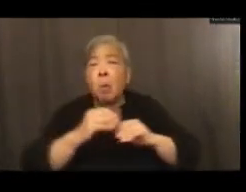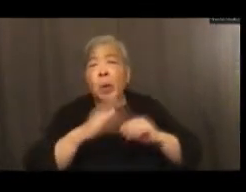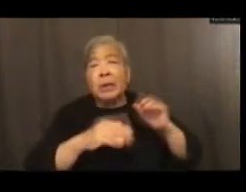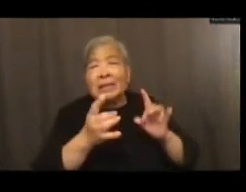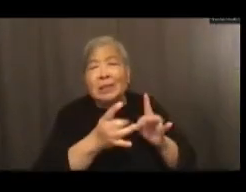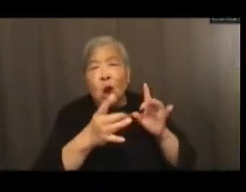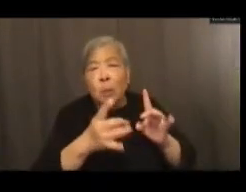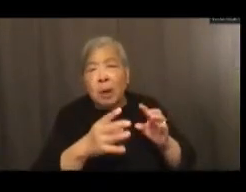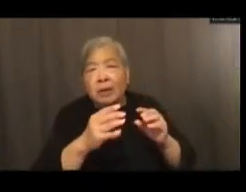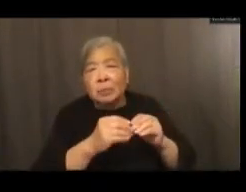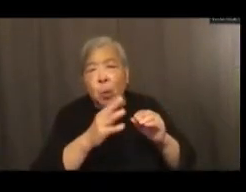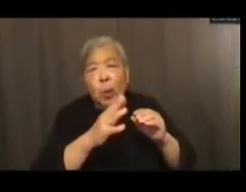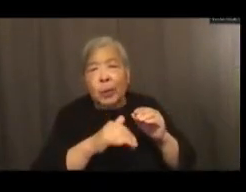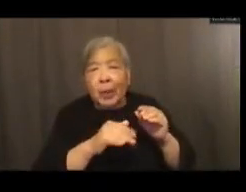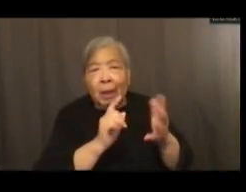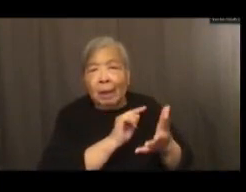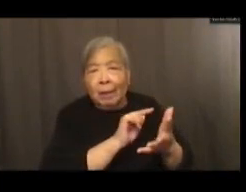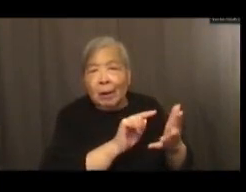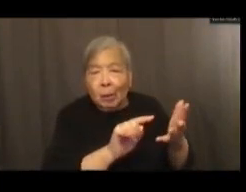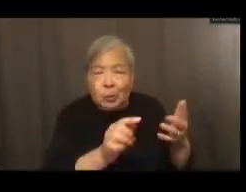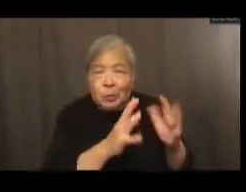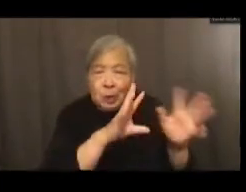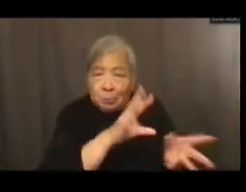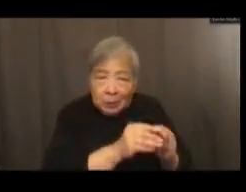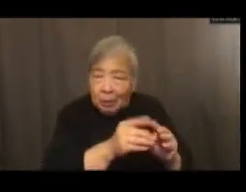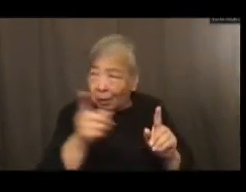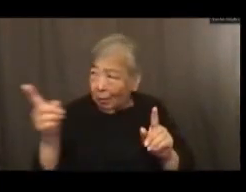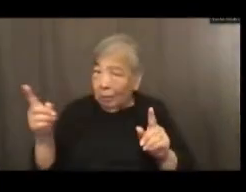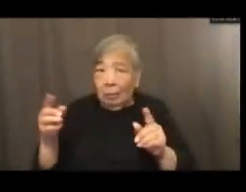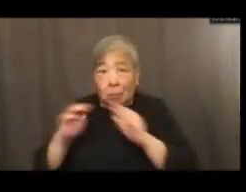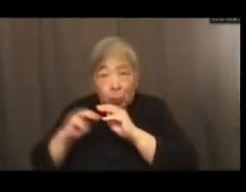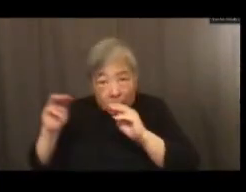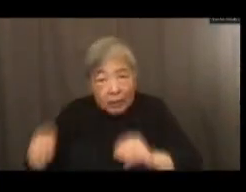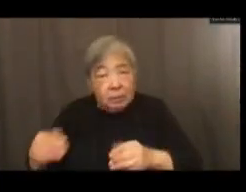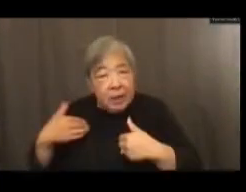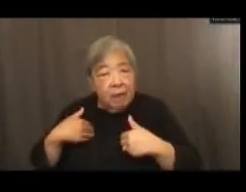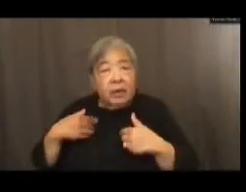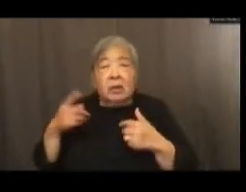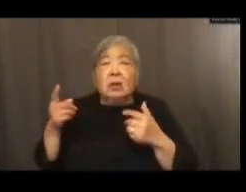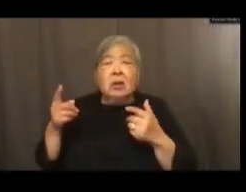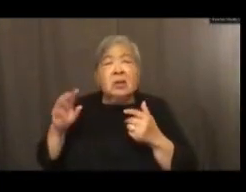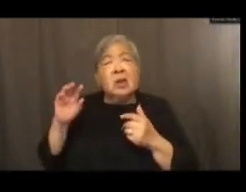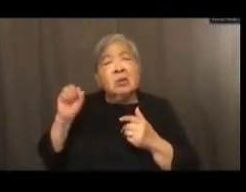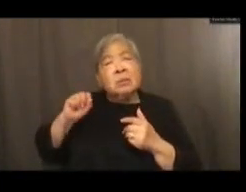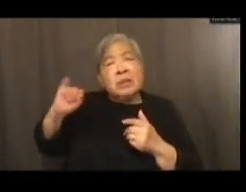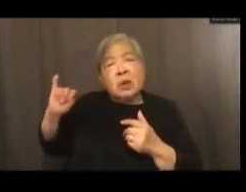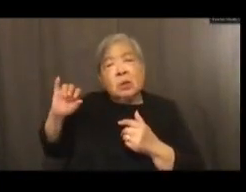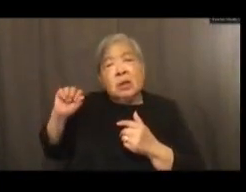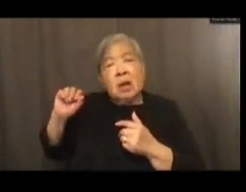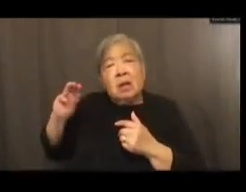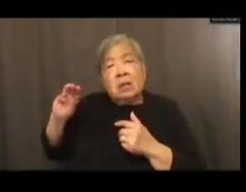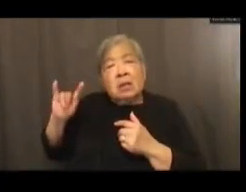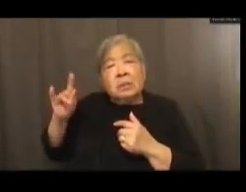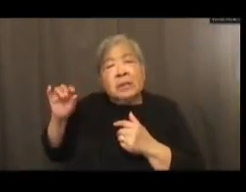and grand as the Smithsonian is,